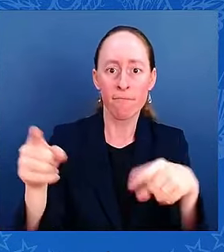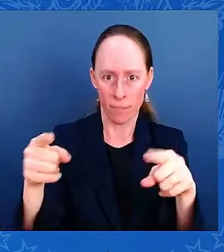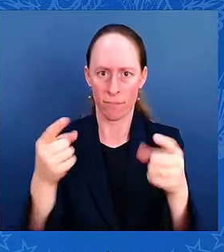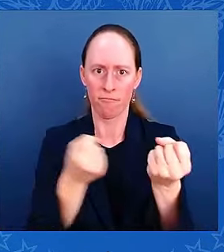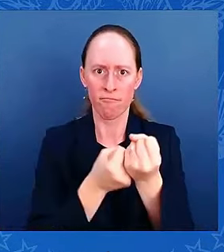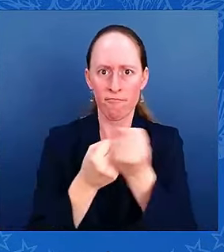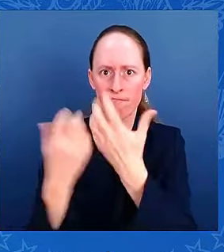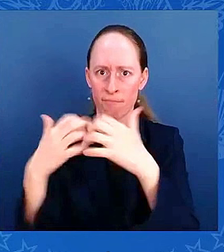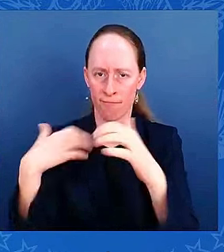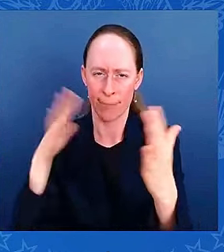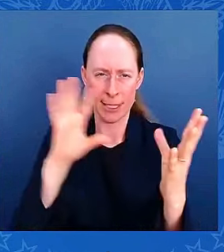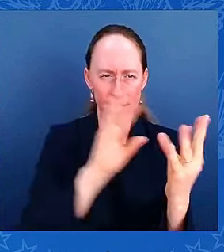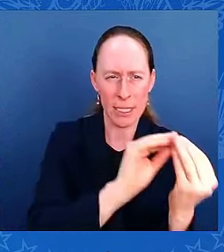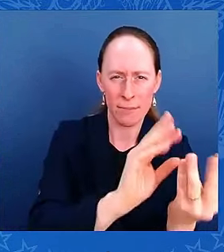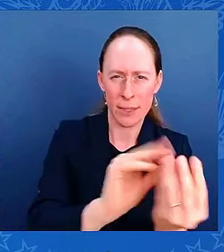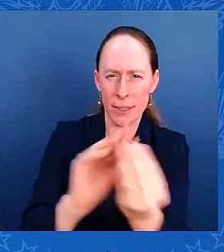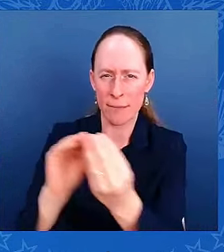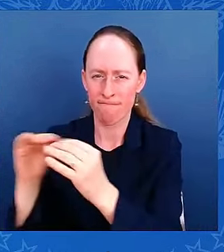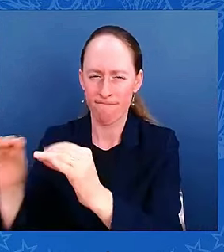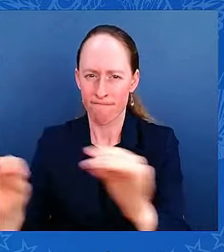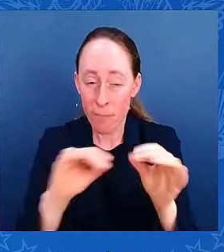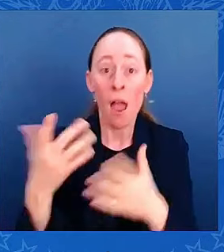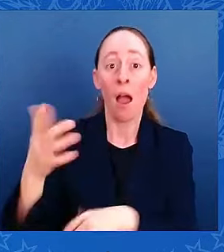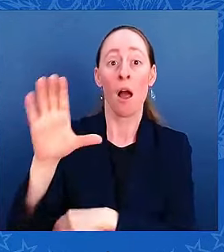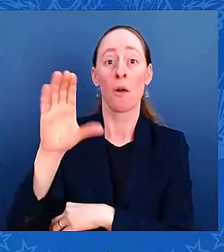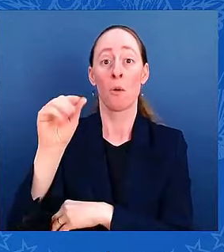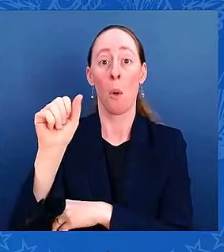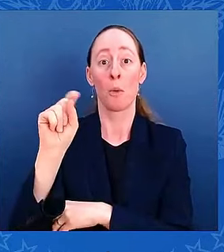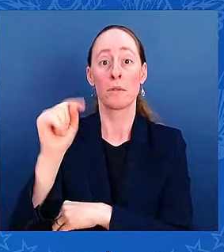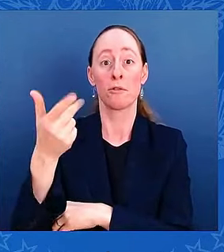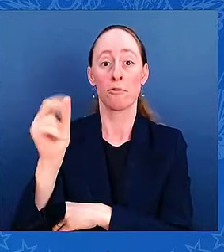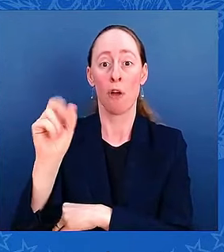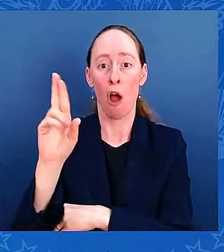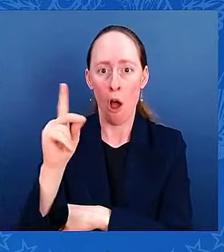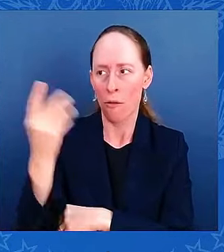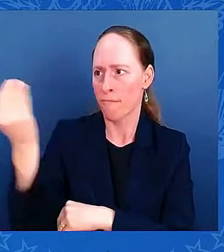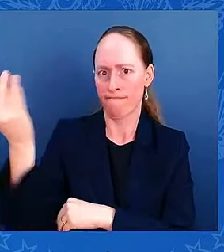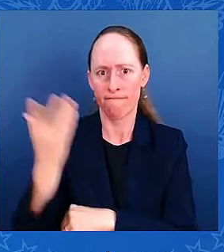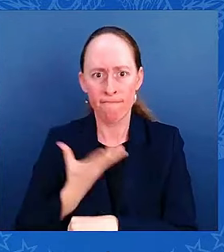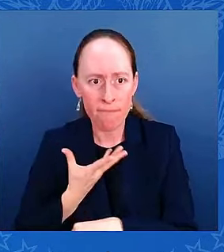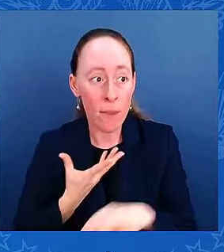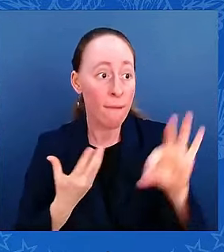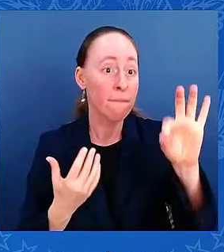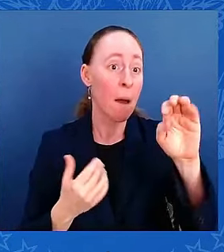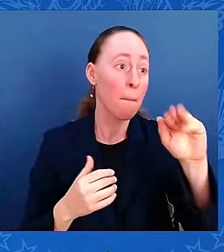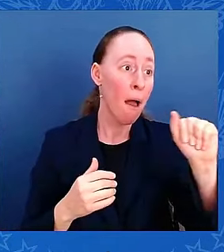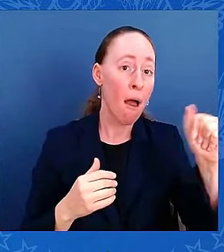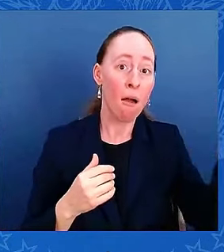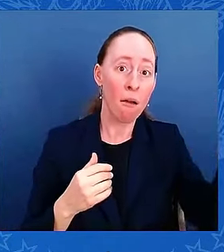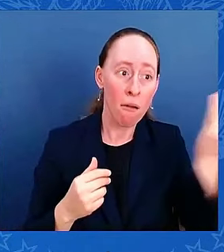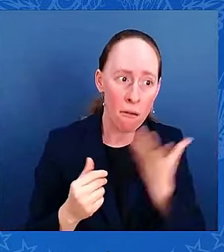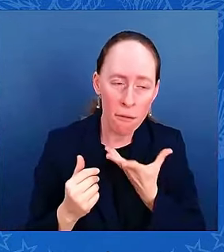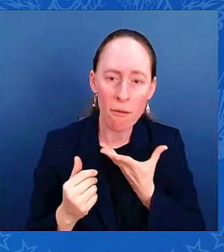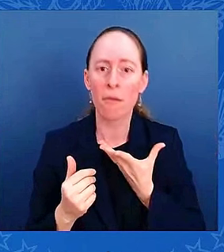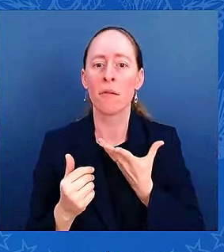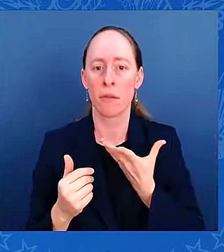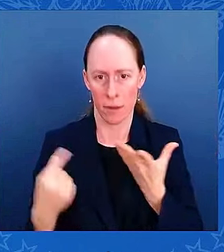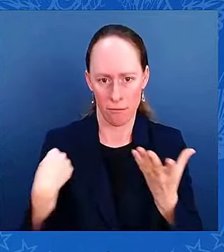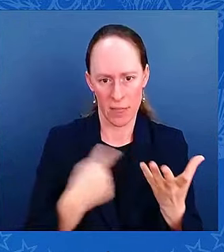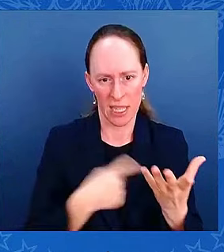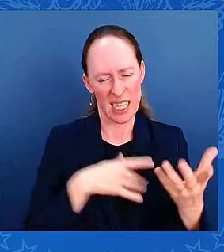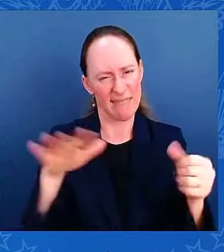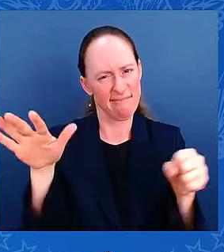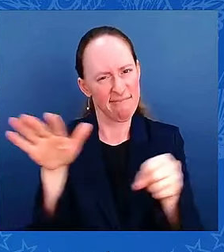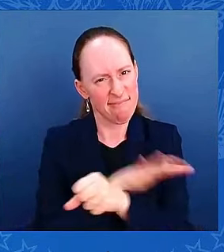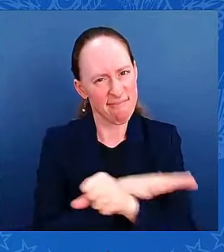received reports. We focused on what the American military can do like no one else can, provide emergency support for communities in